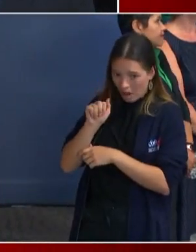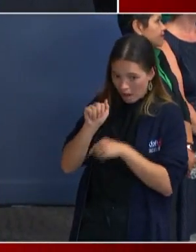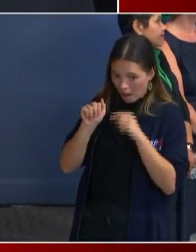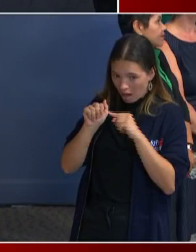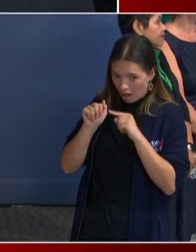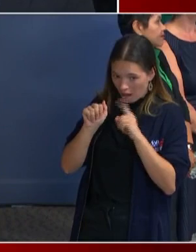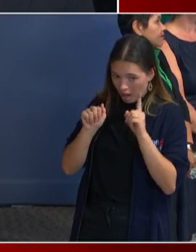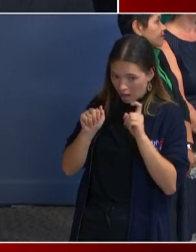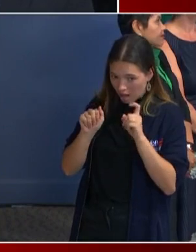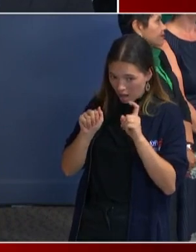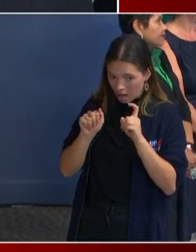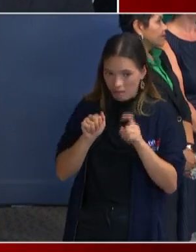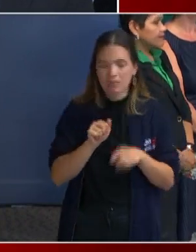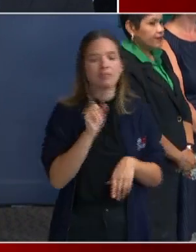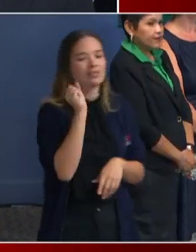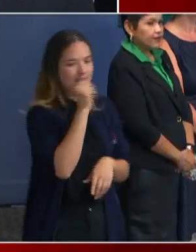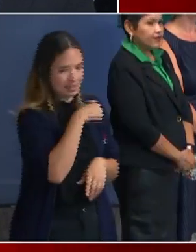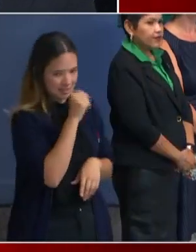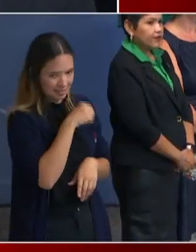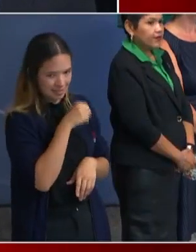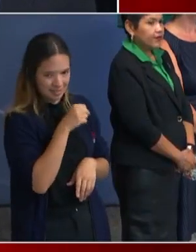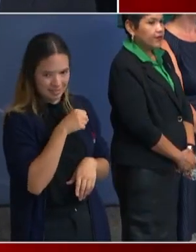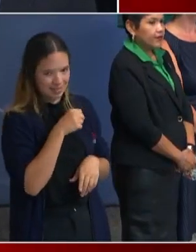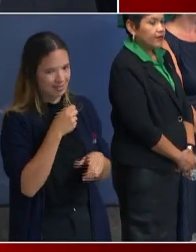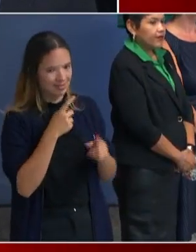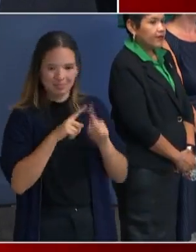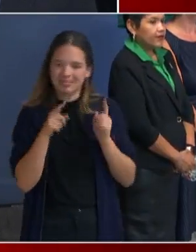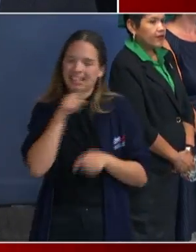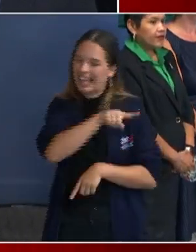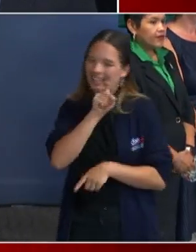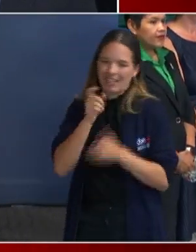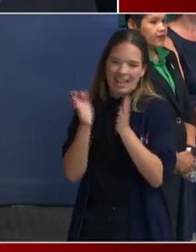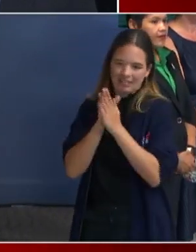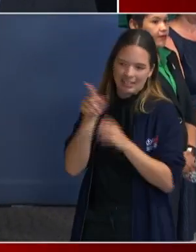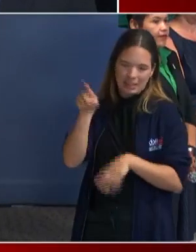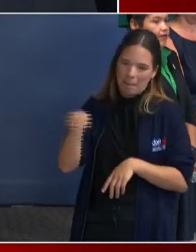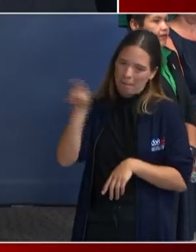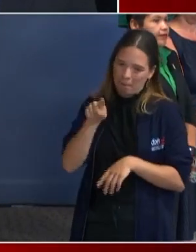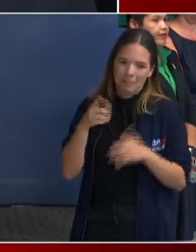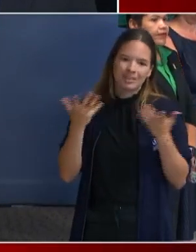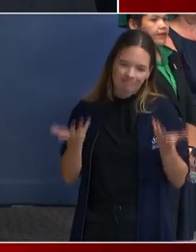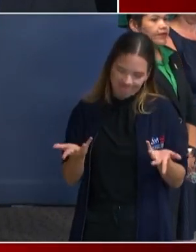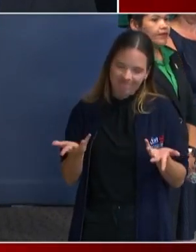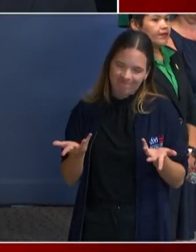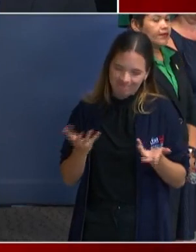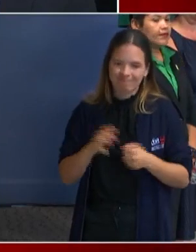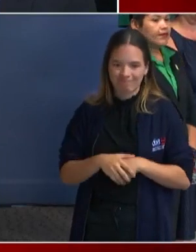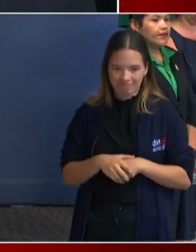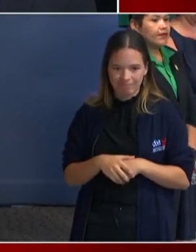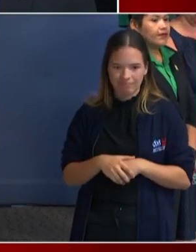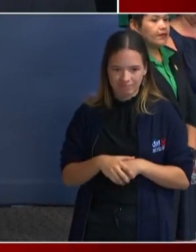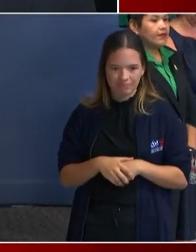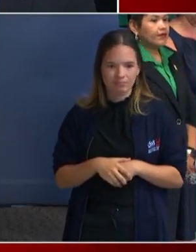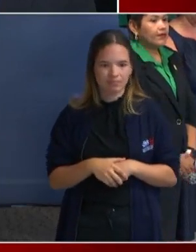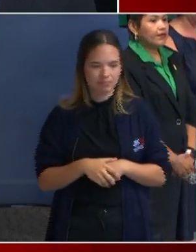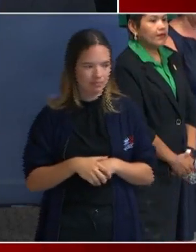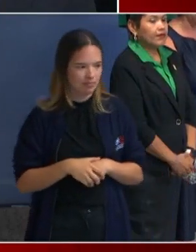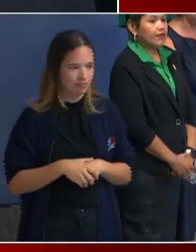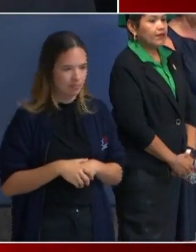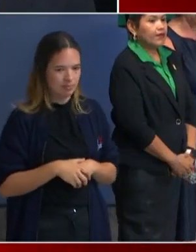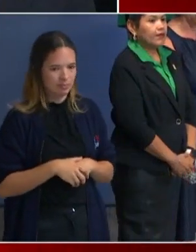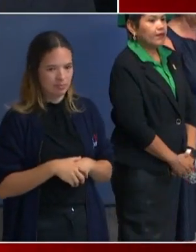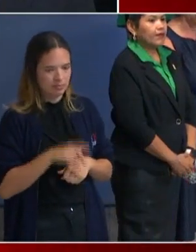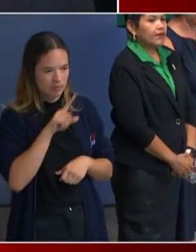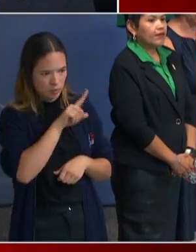ABRA if that is an initiative of theirs. Yep. D.C. Shadow Rev's